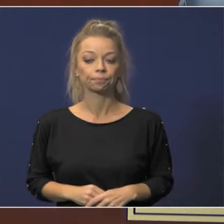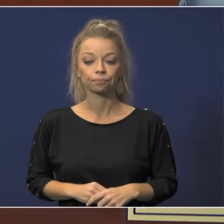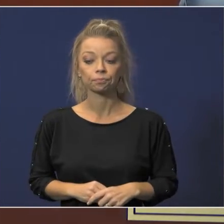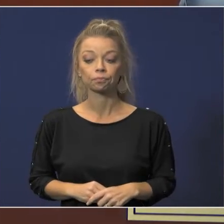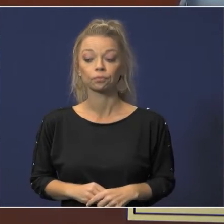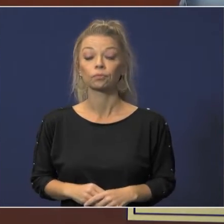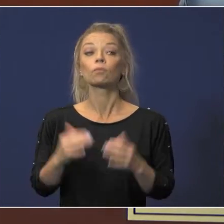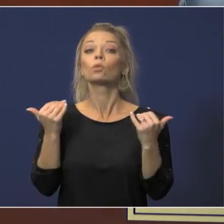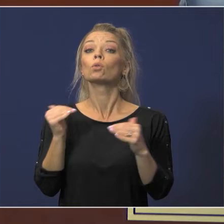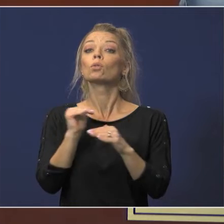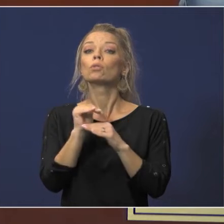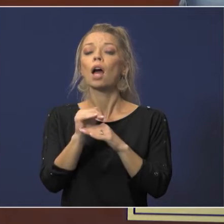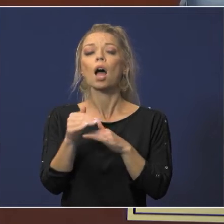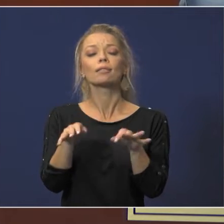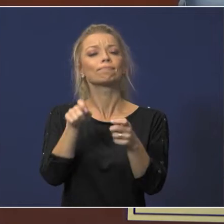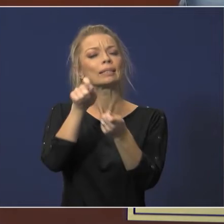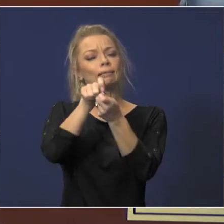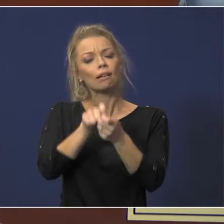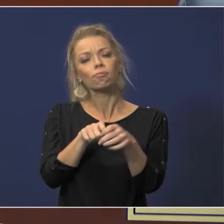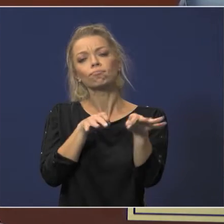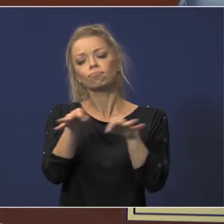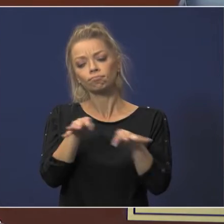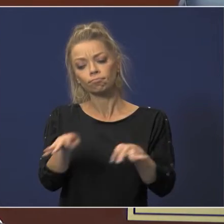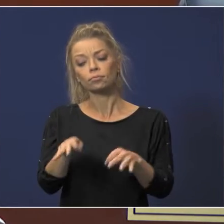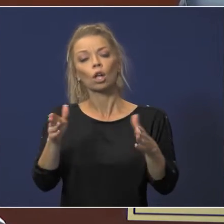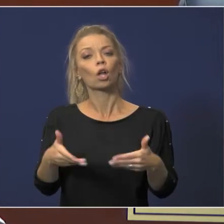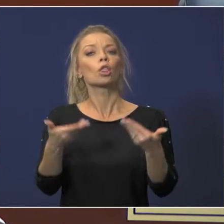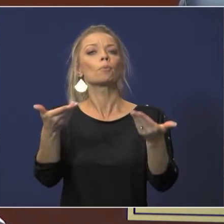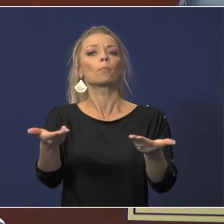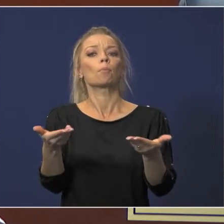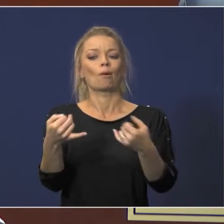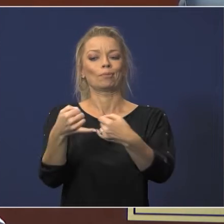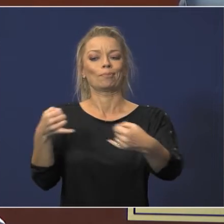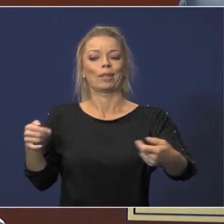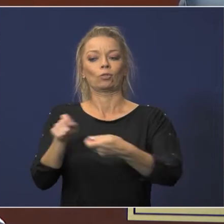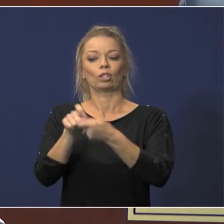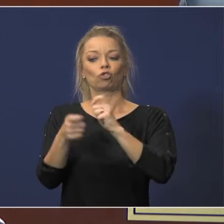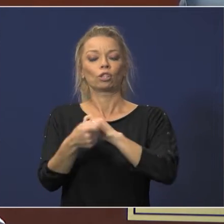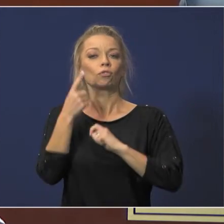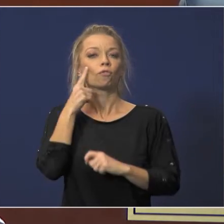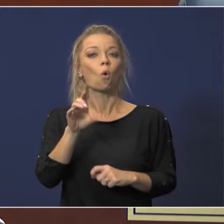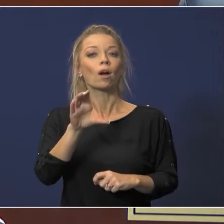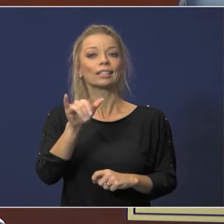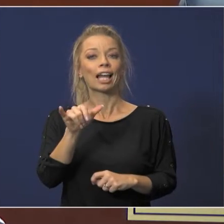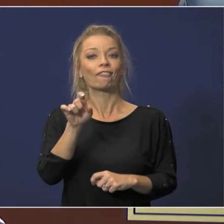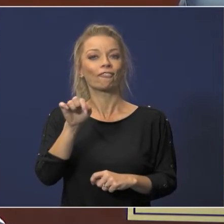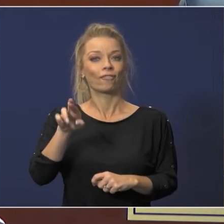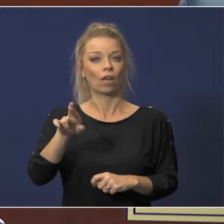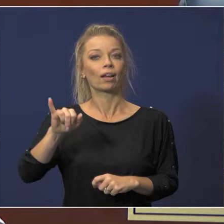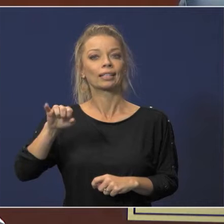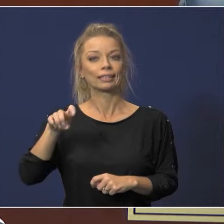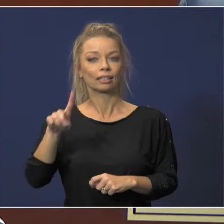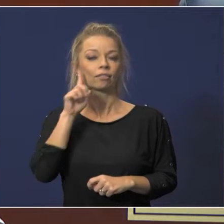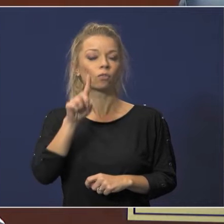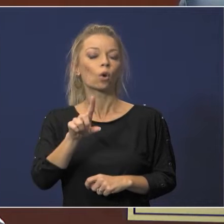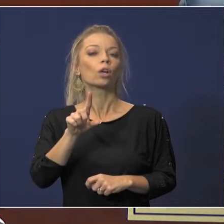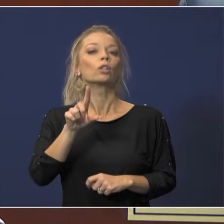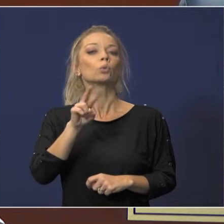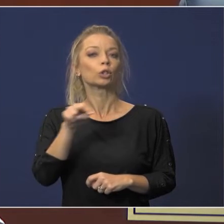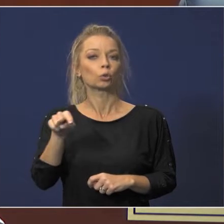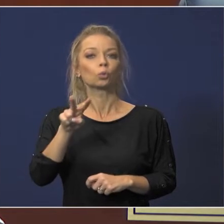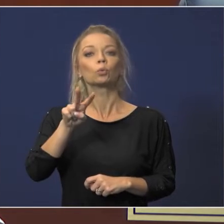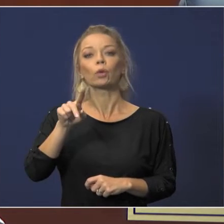tonight I'm going to go over a detailed presentation to explain the proposed boundary changes for sci-fair isd for the 22-23 school year